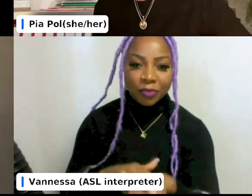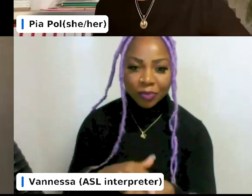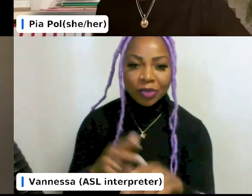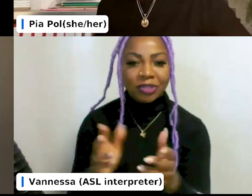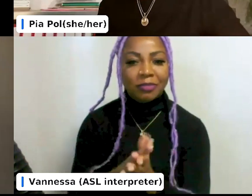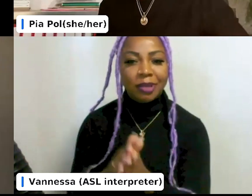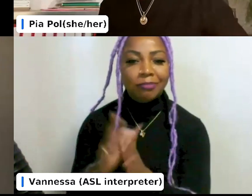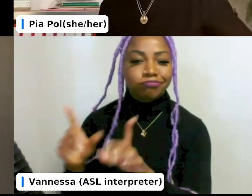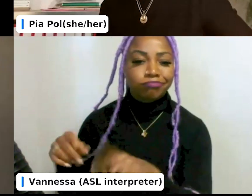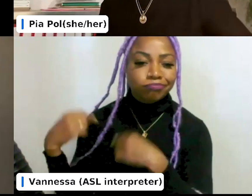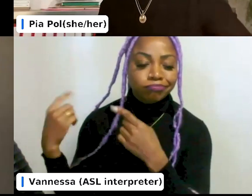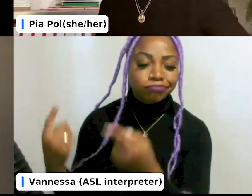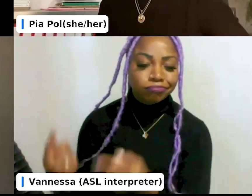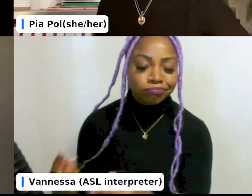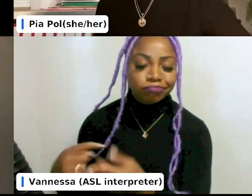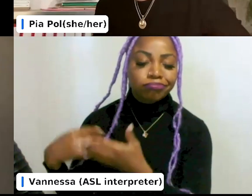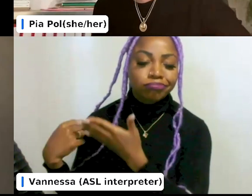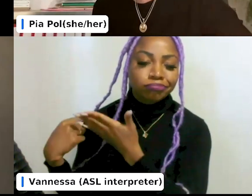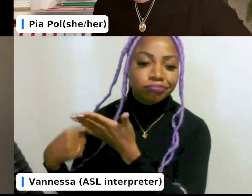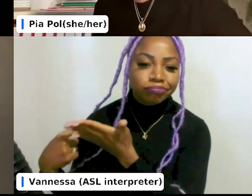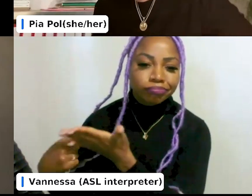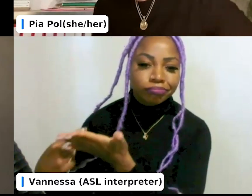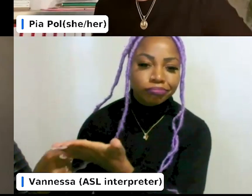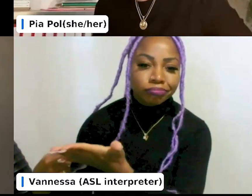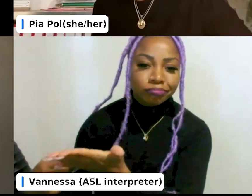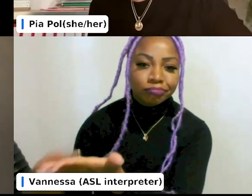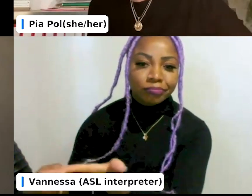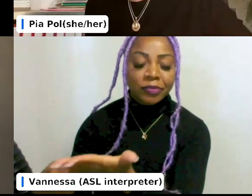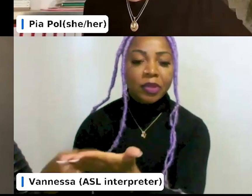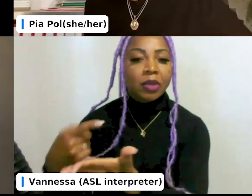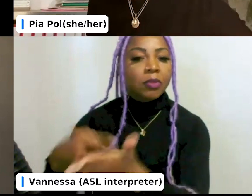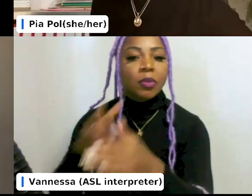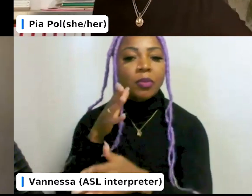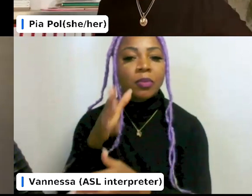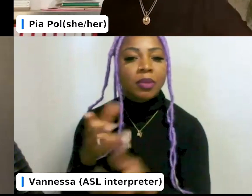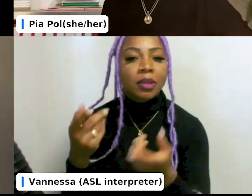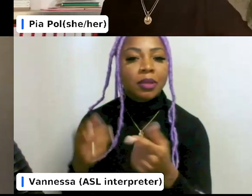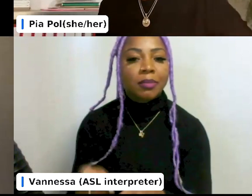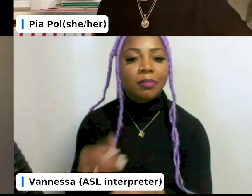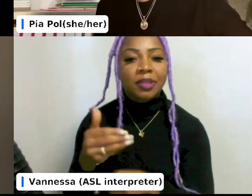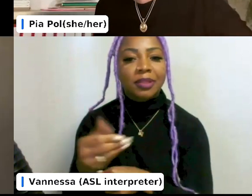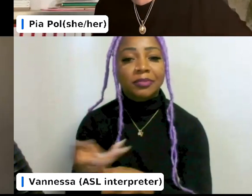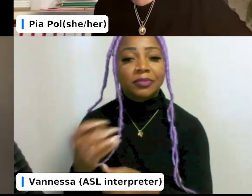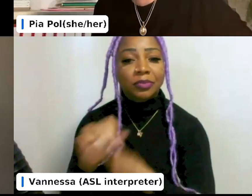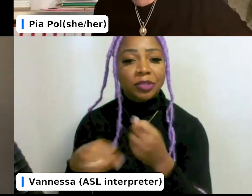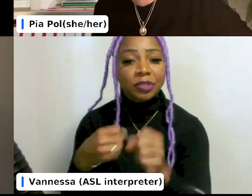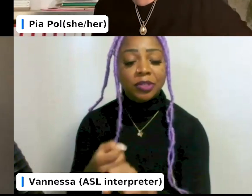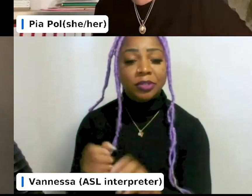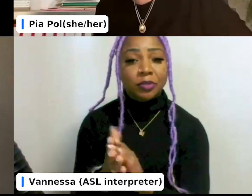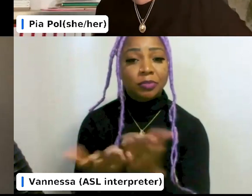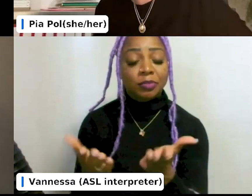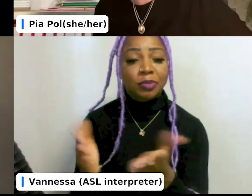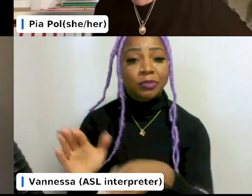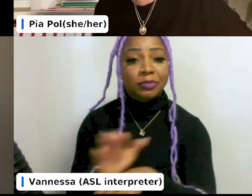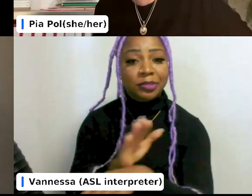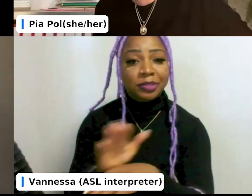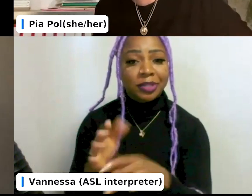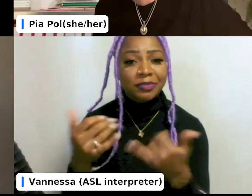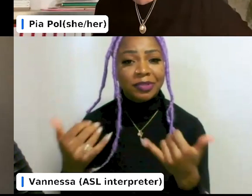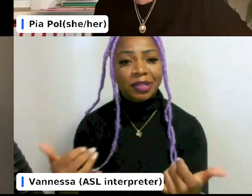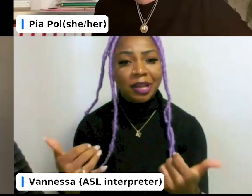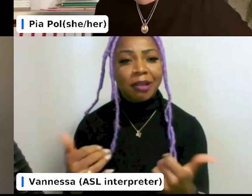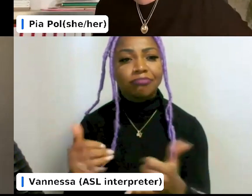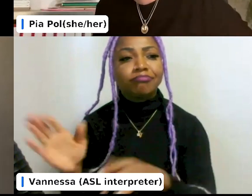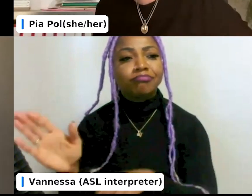been talking about a lot in terms of, uh, what will happen in the next few years within the book business. And now we've asked people to like speculate